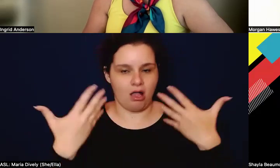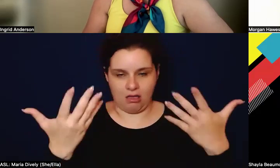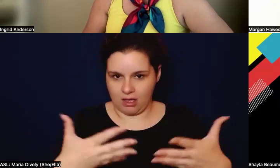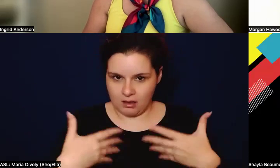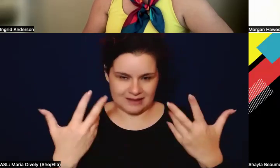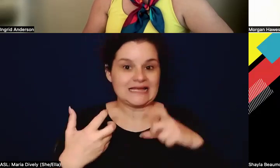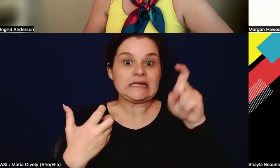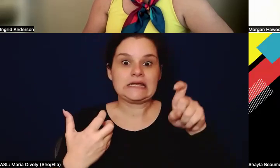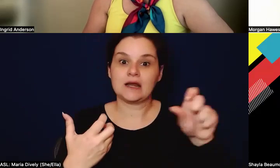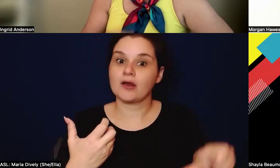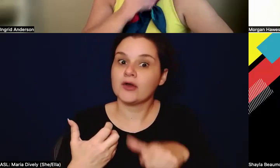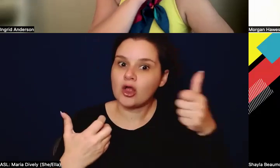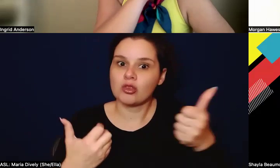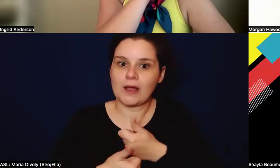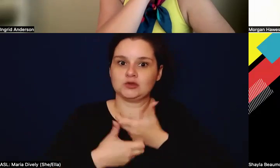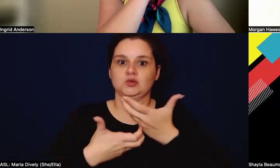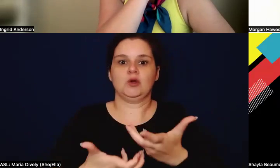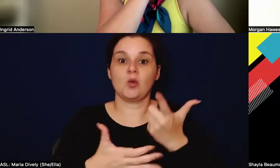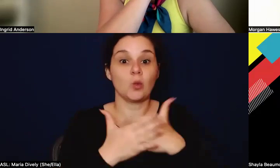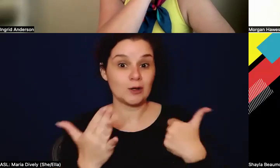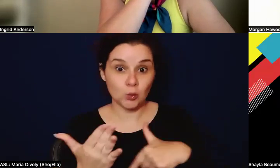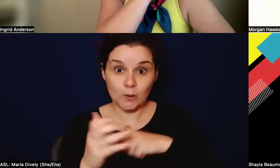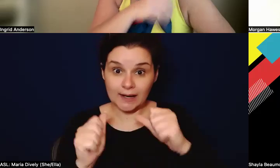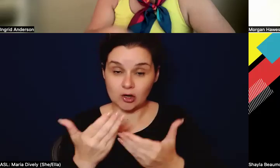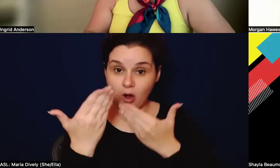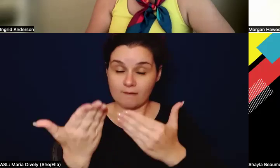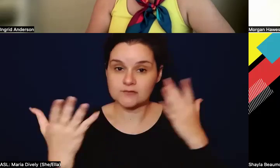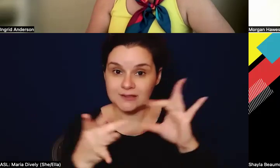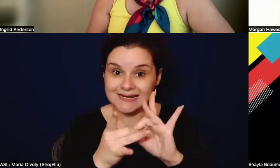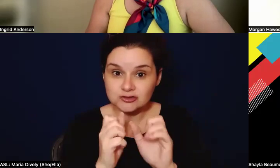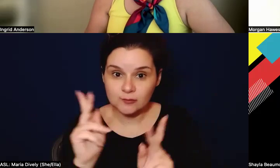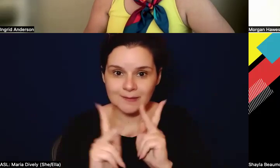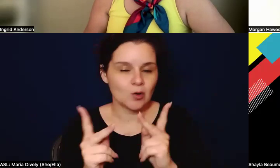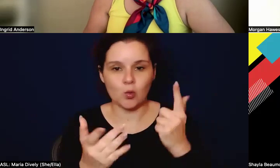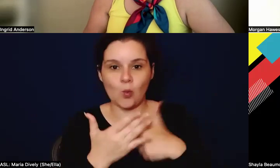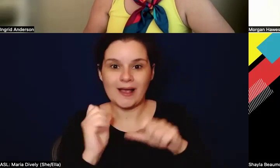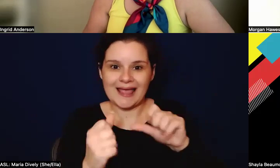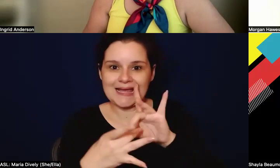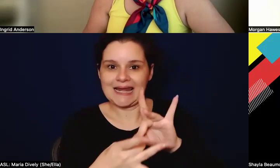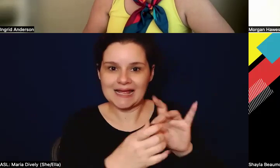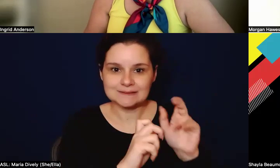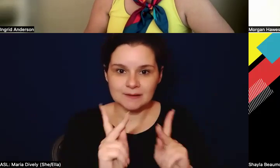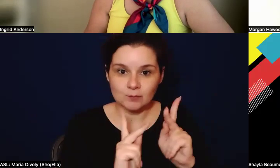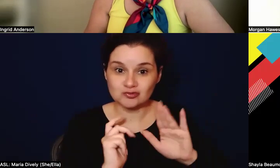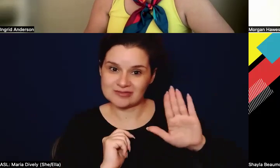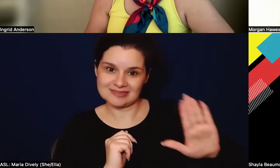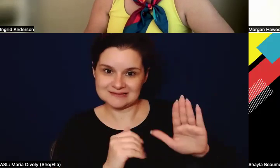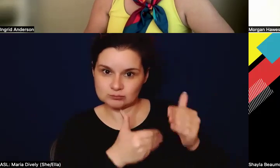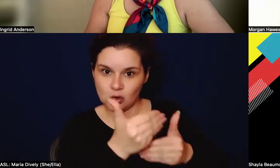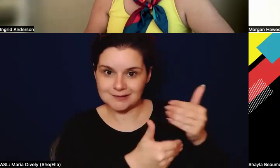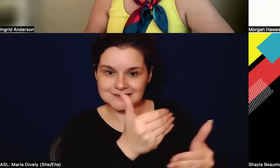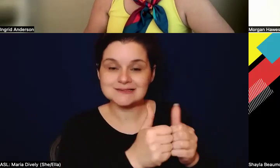something else. And what are we able to offer as a connection for folks? Like what can connect people to this process